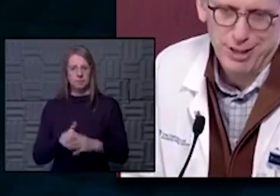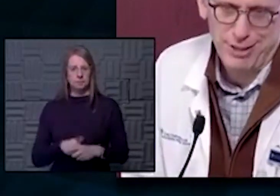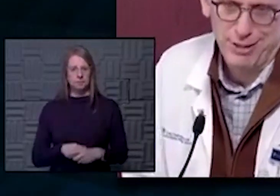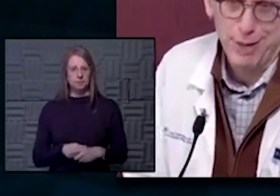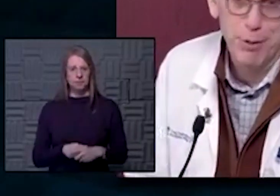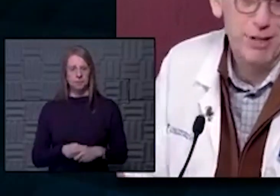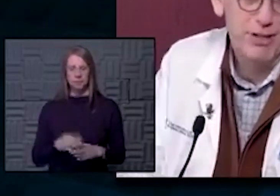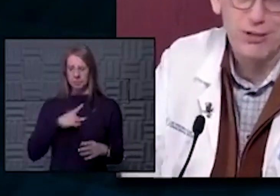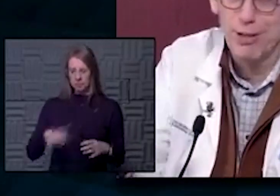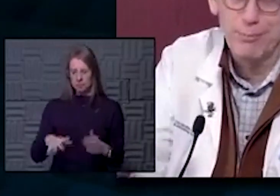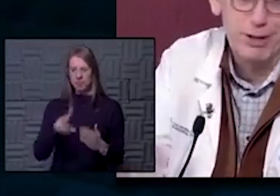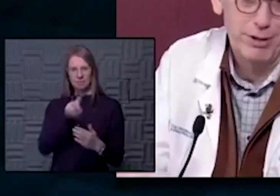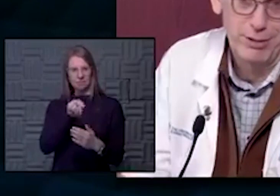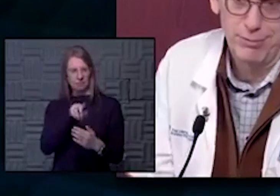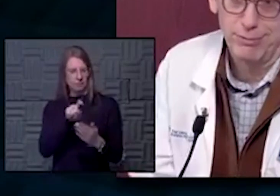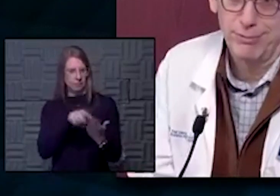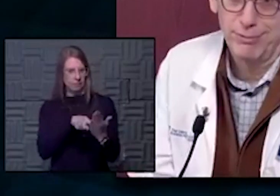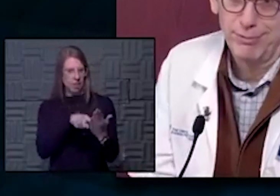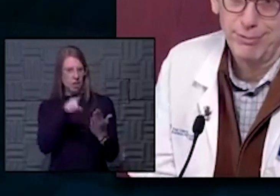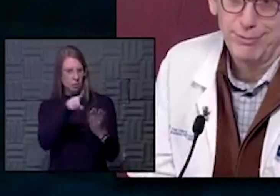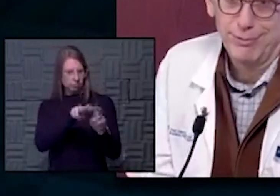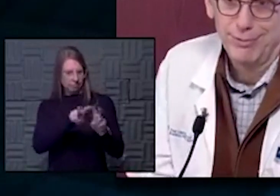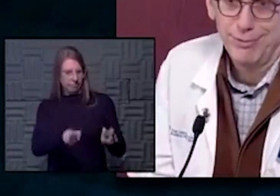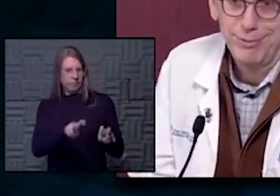it says to me. I'm hoping it says something better to you.